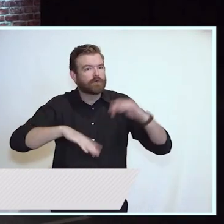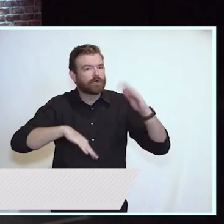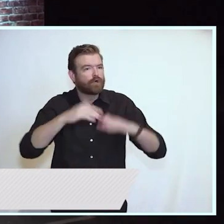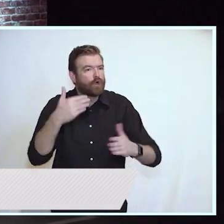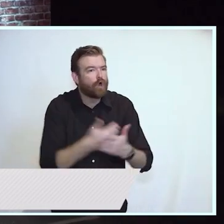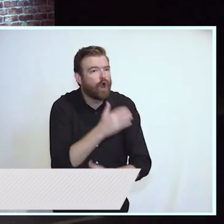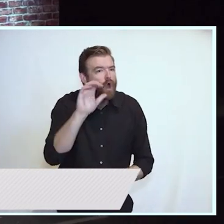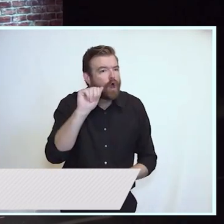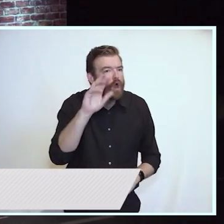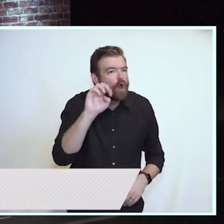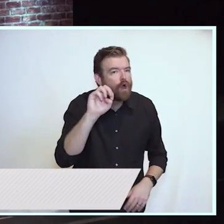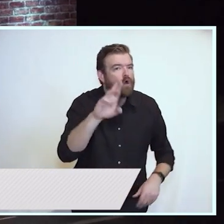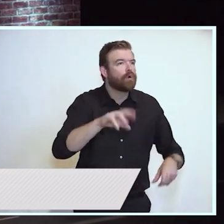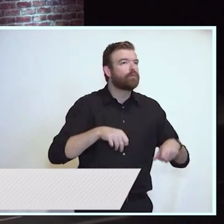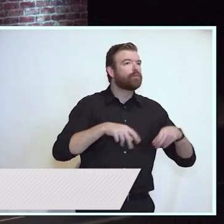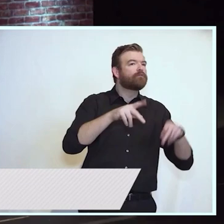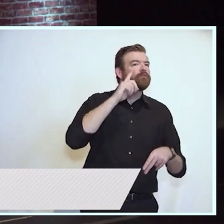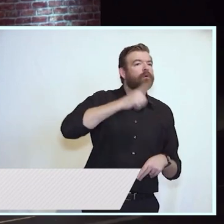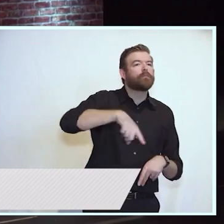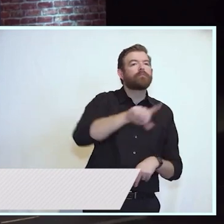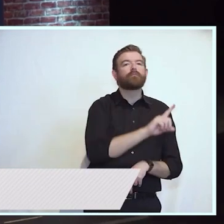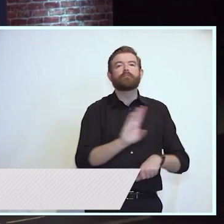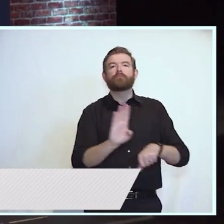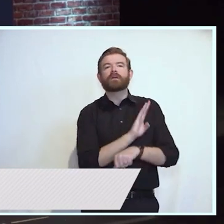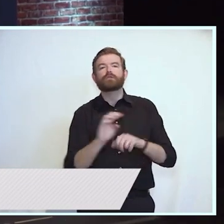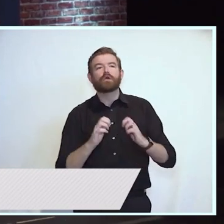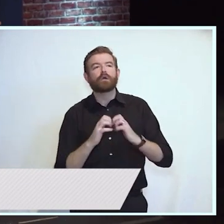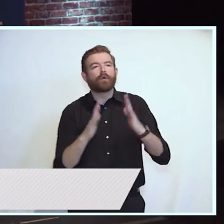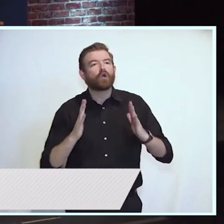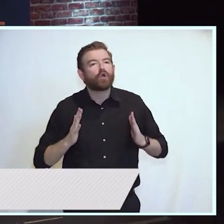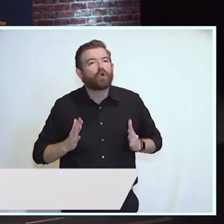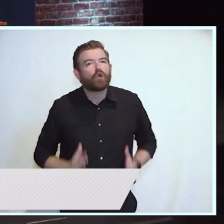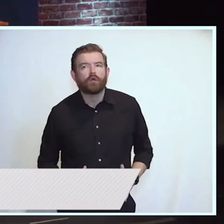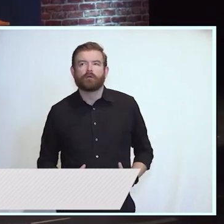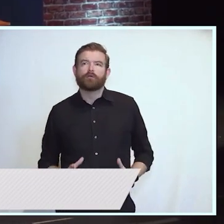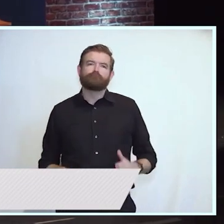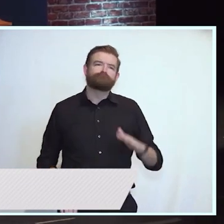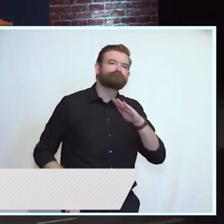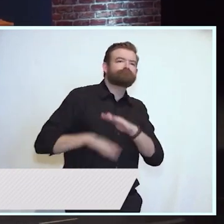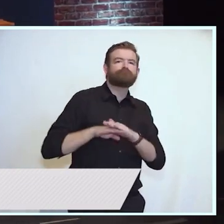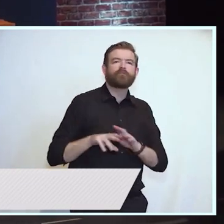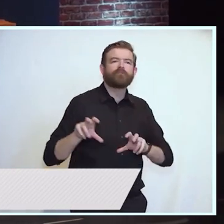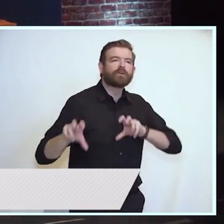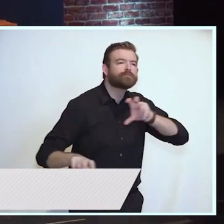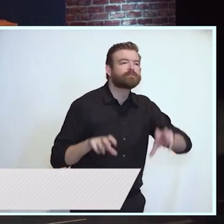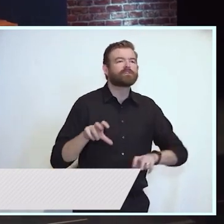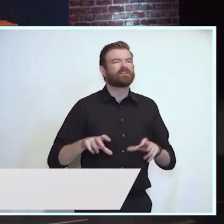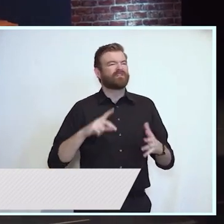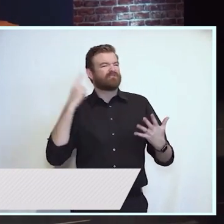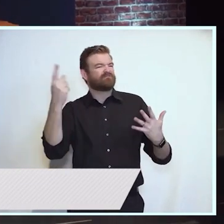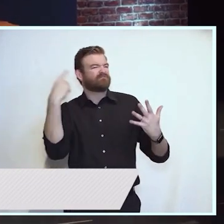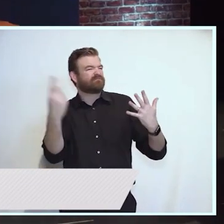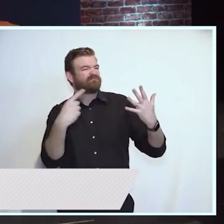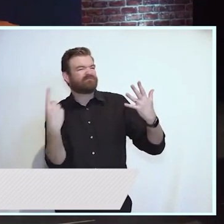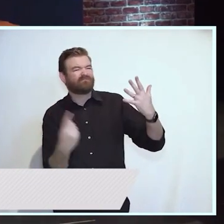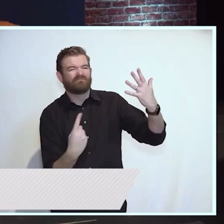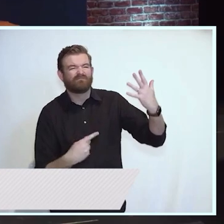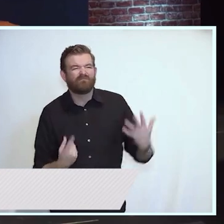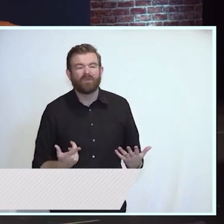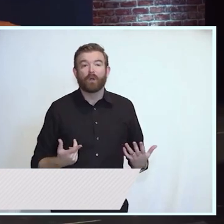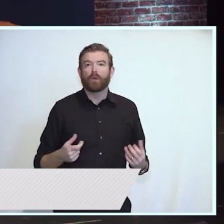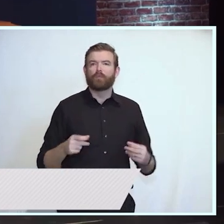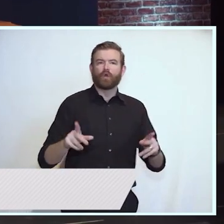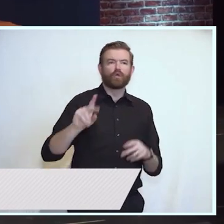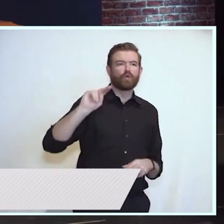maximize their investment and prosper. an opportunity for sure to make New Jersey the launch pad for the next great idea